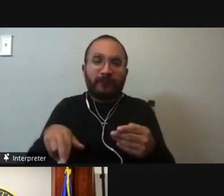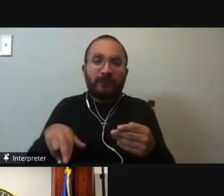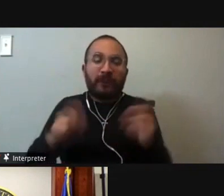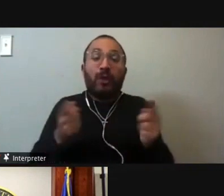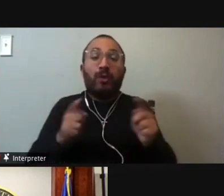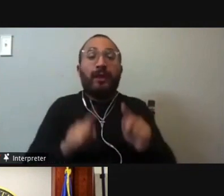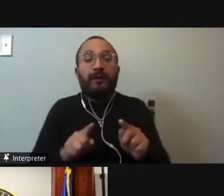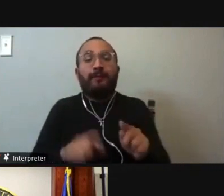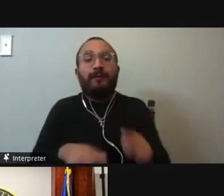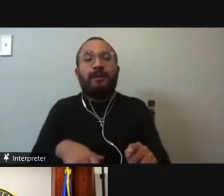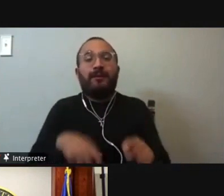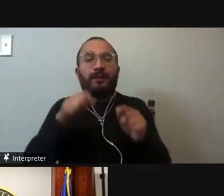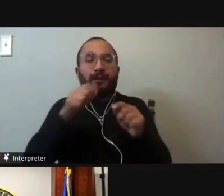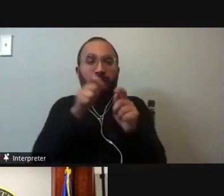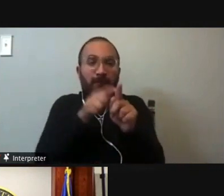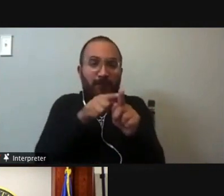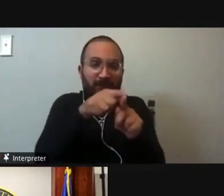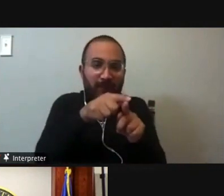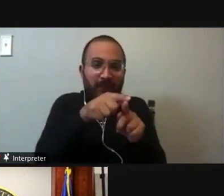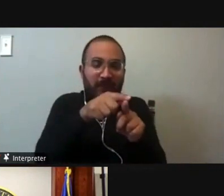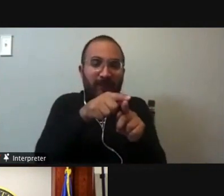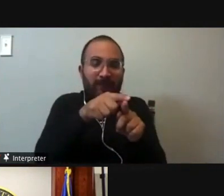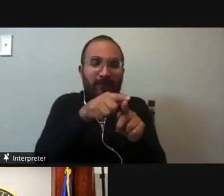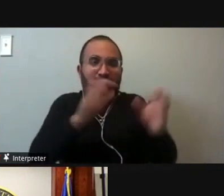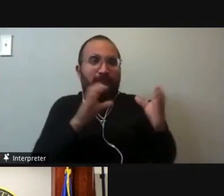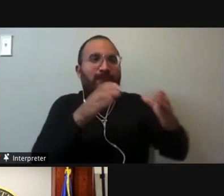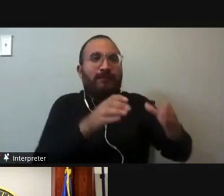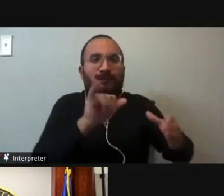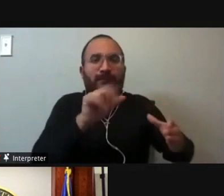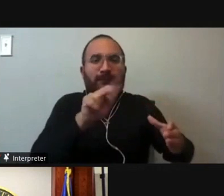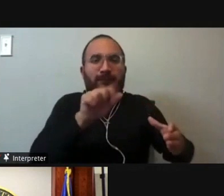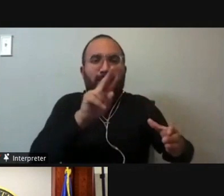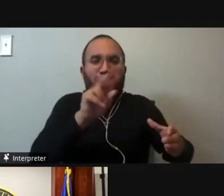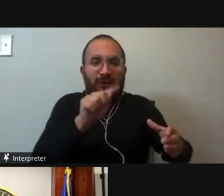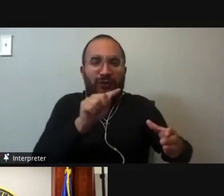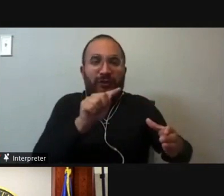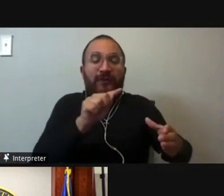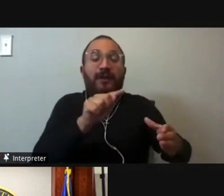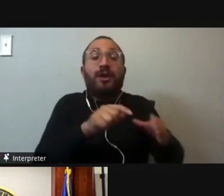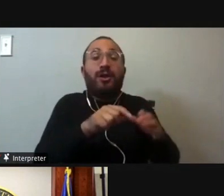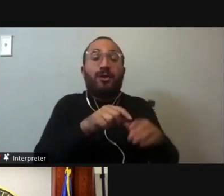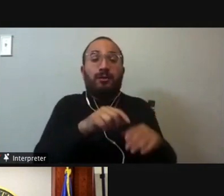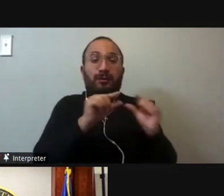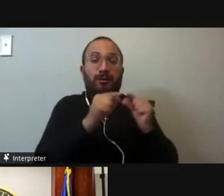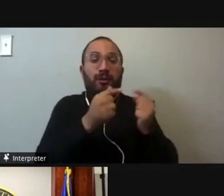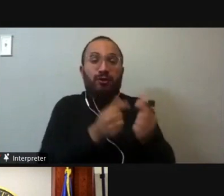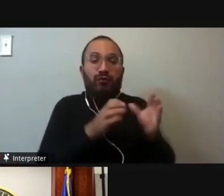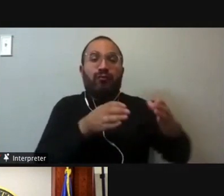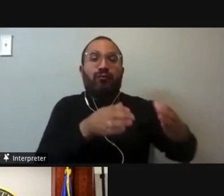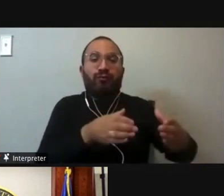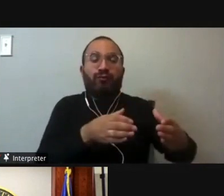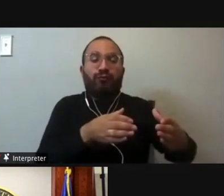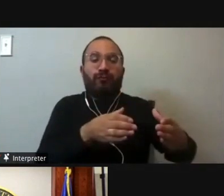at that point is the special interests would just come in and they would only put money behind the one person they wanted. And the only